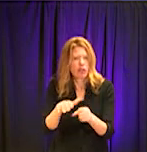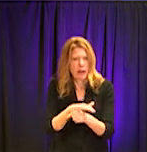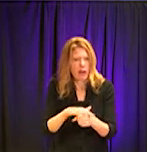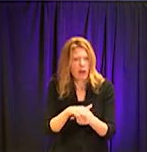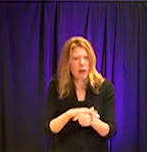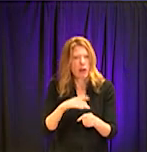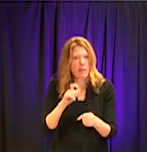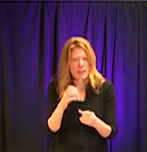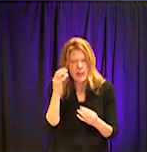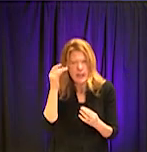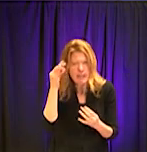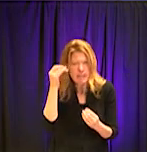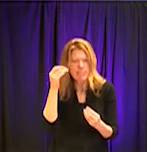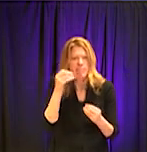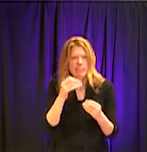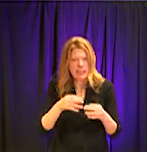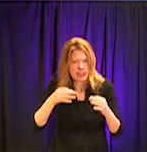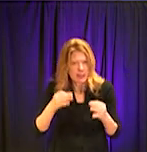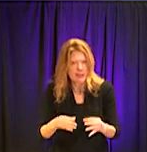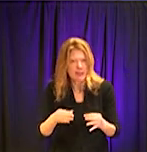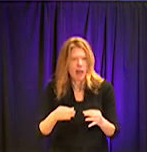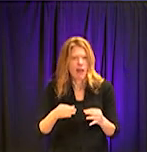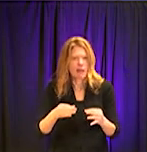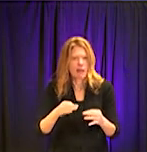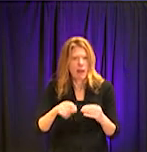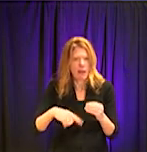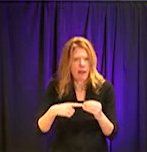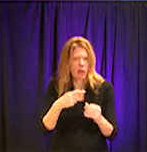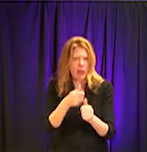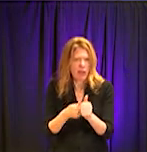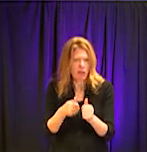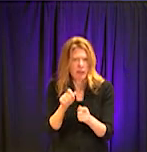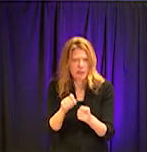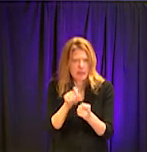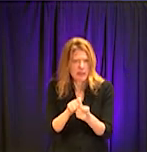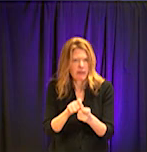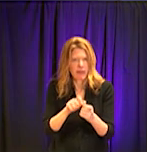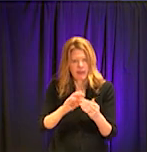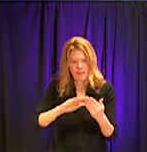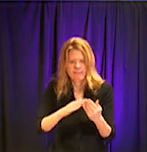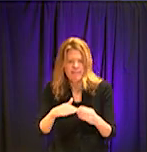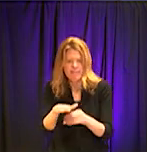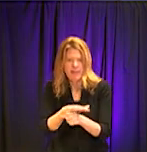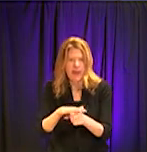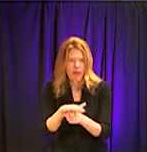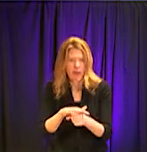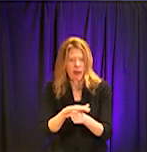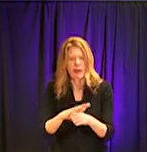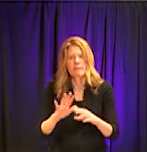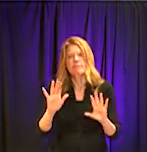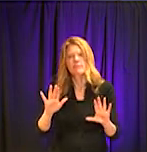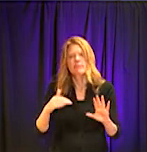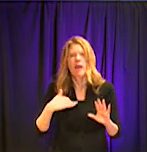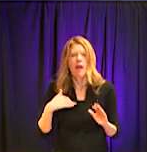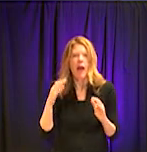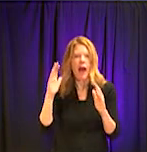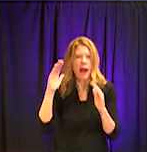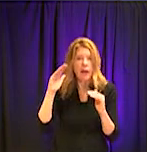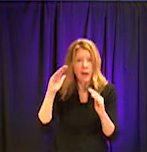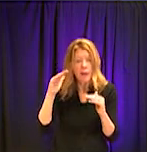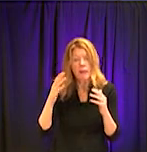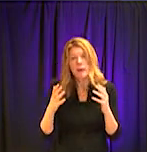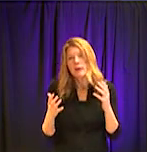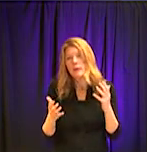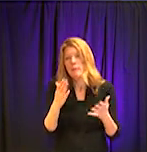the guidance that we have right now. And I think that I'm hoping that there may be some additional